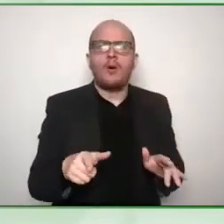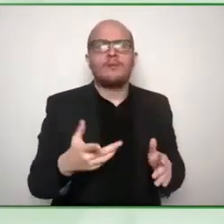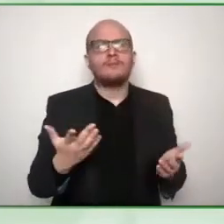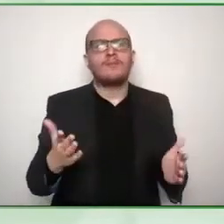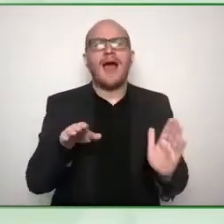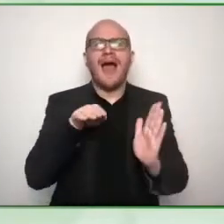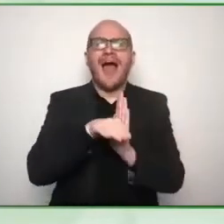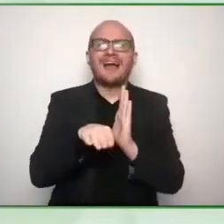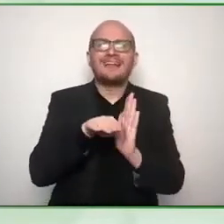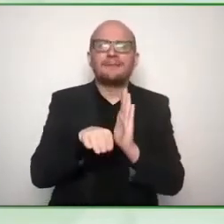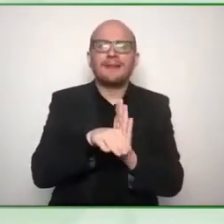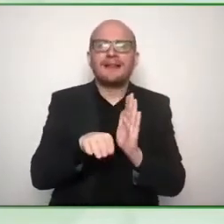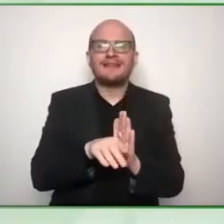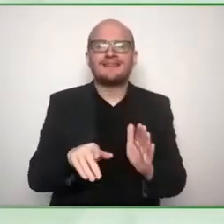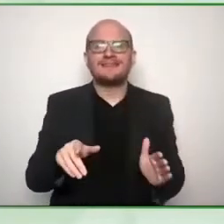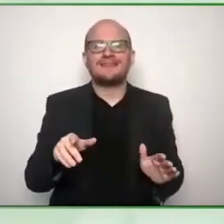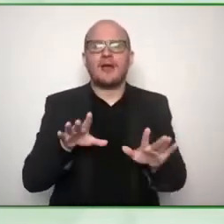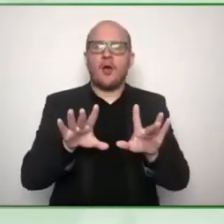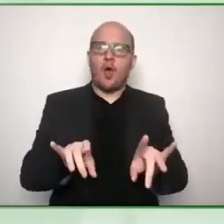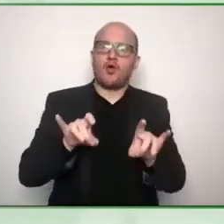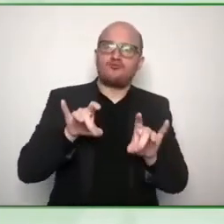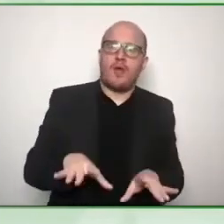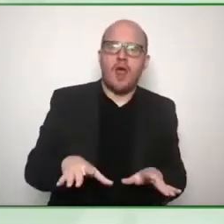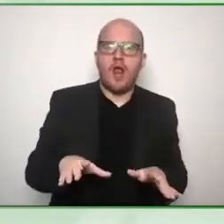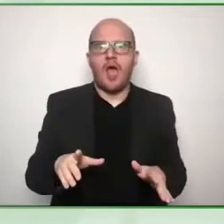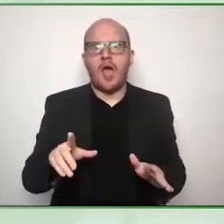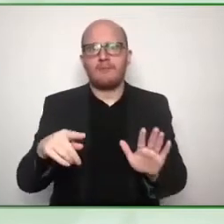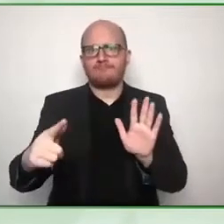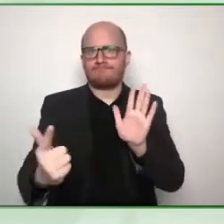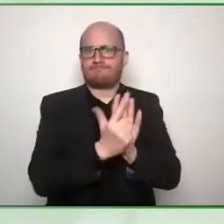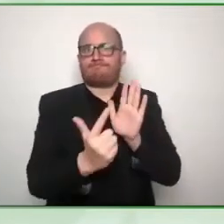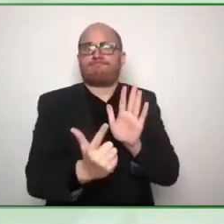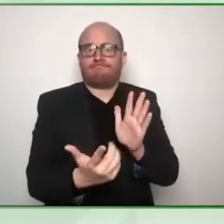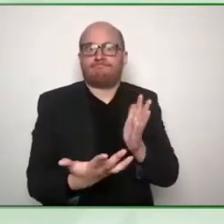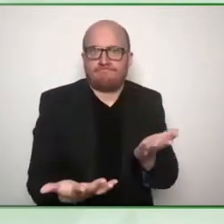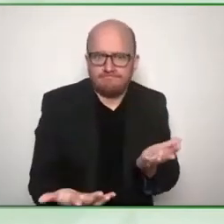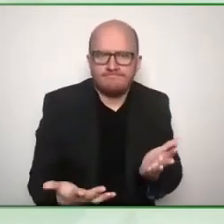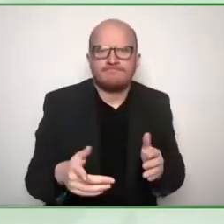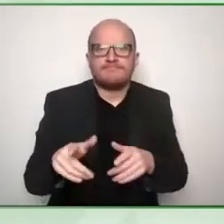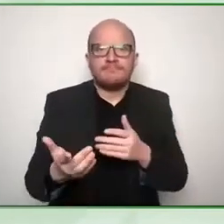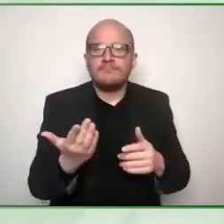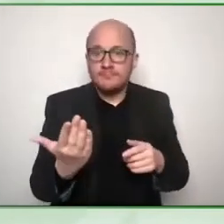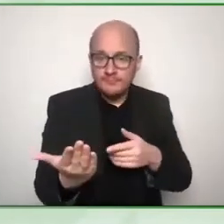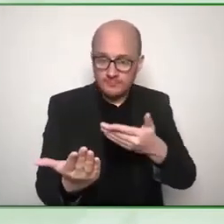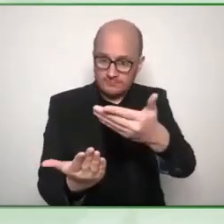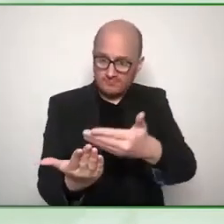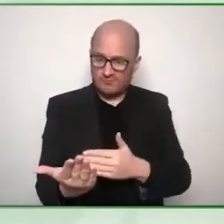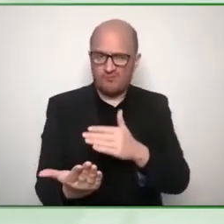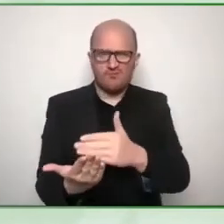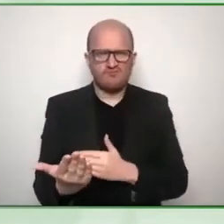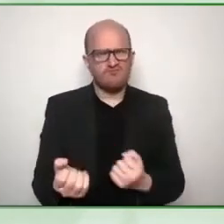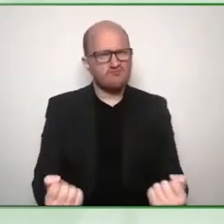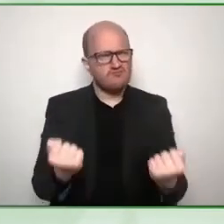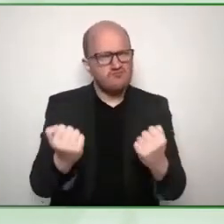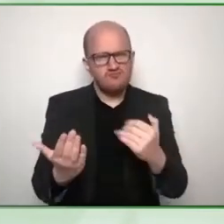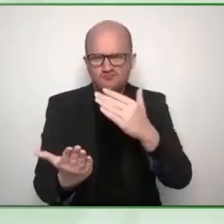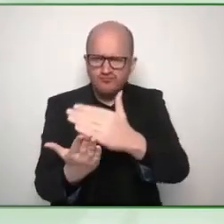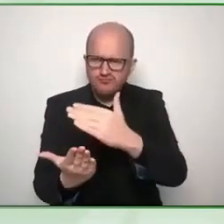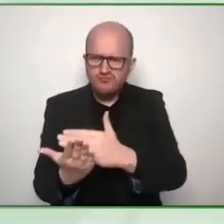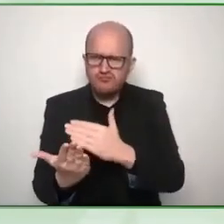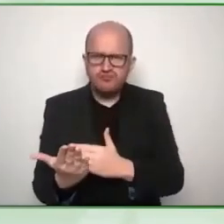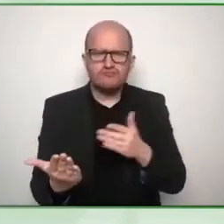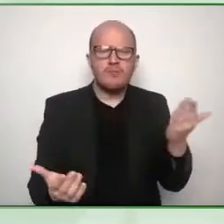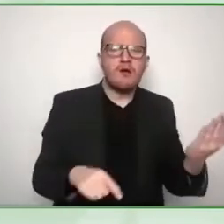on their progress especially around online so we saw as a proactive opportunity to remodel the